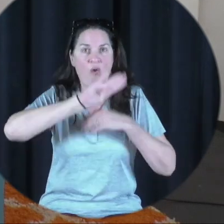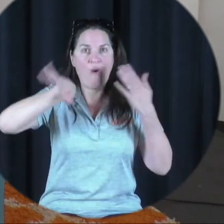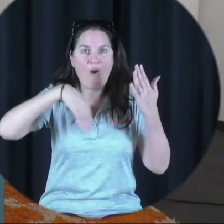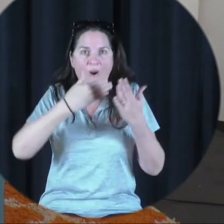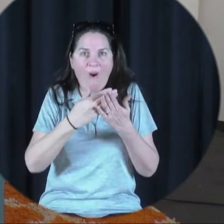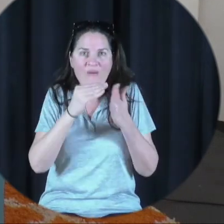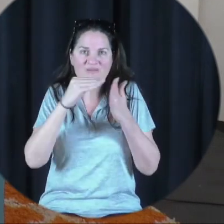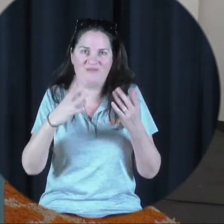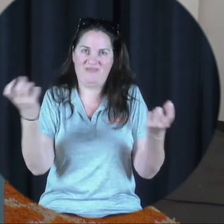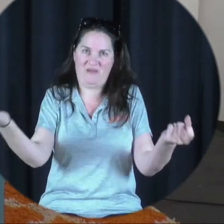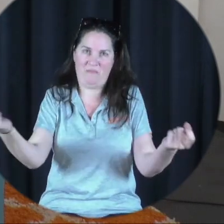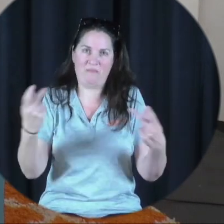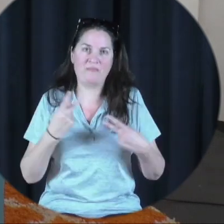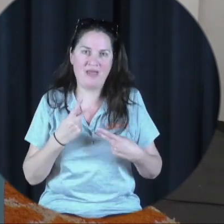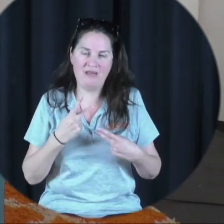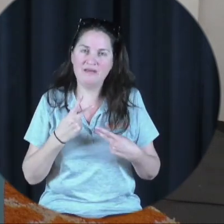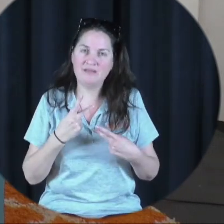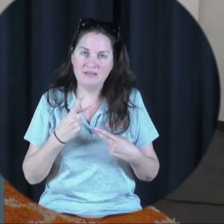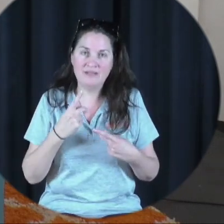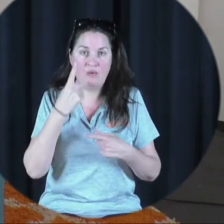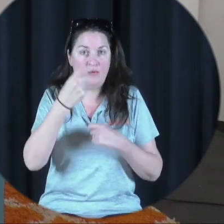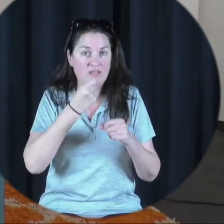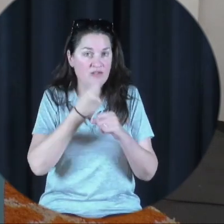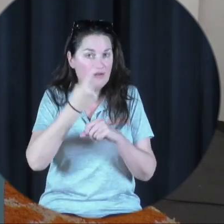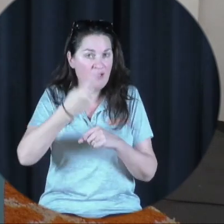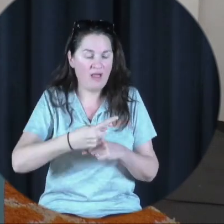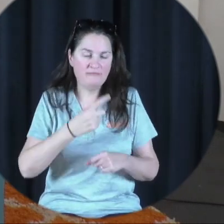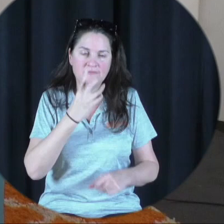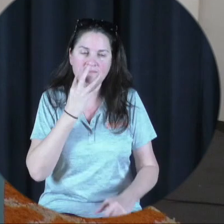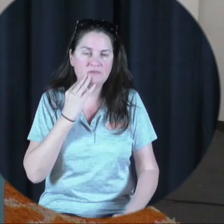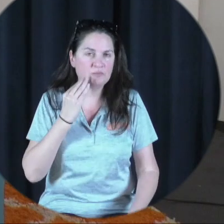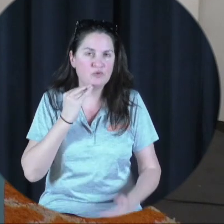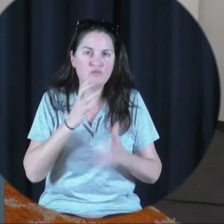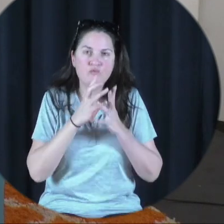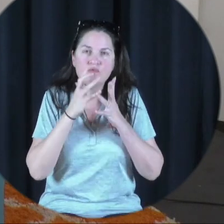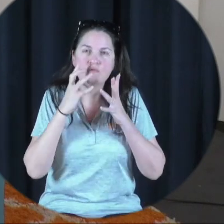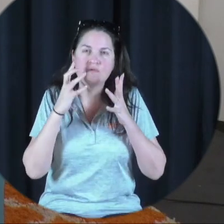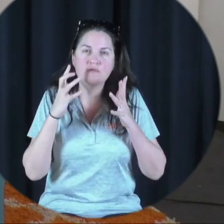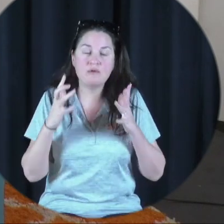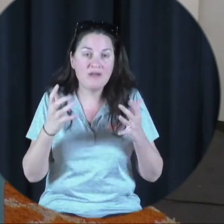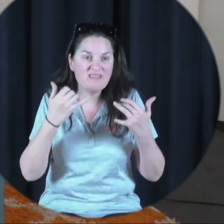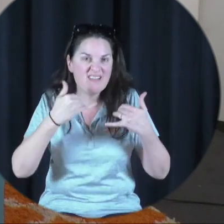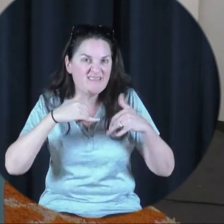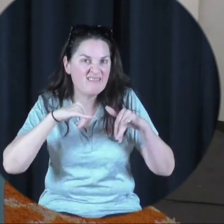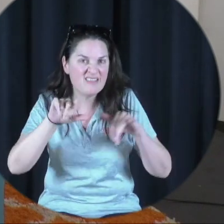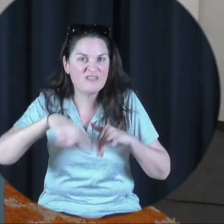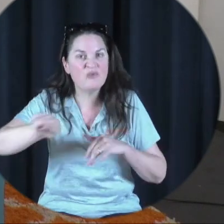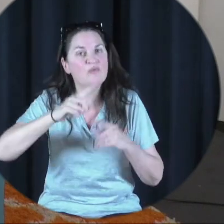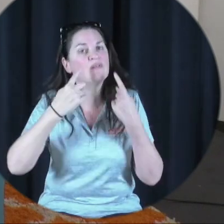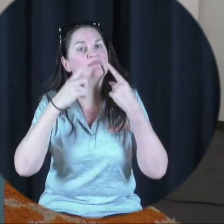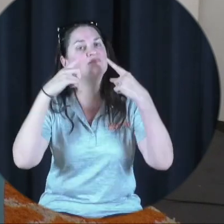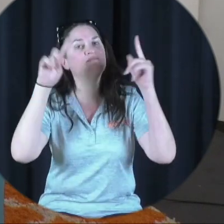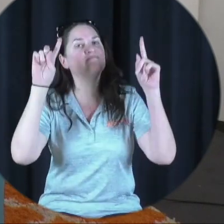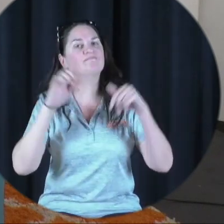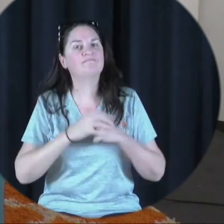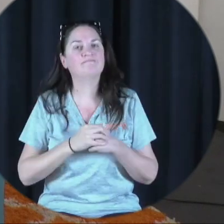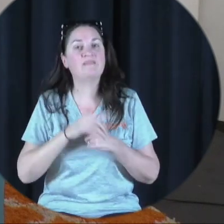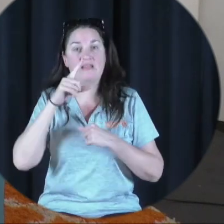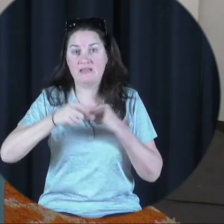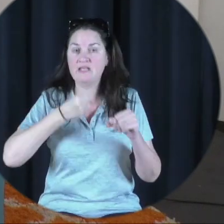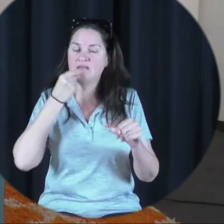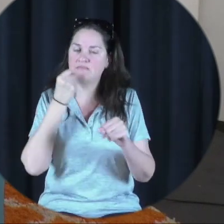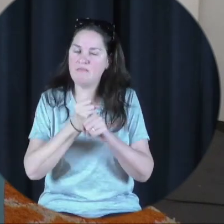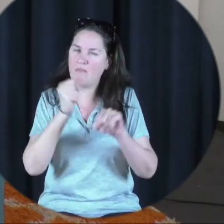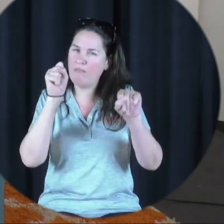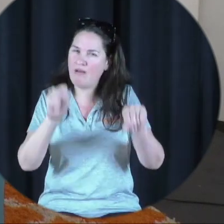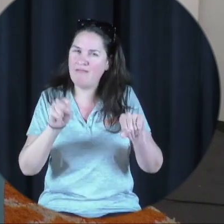campus. We have been through so much together over the past year and a half and found a way to still find so much success. This year